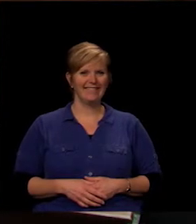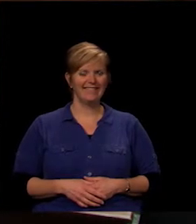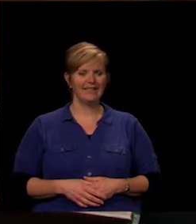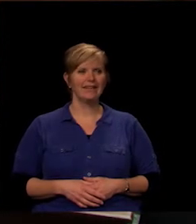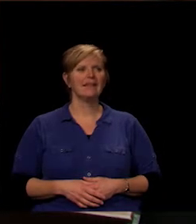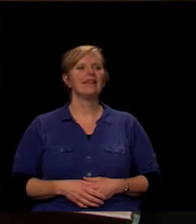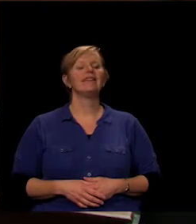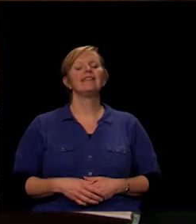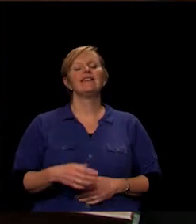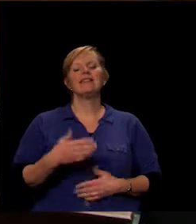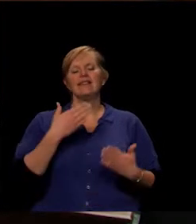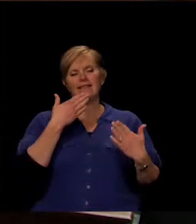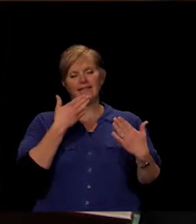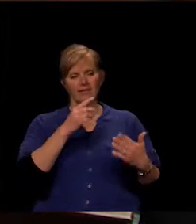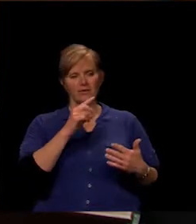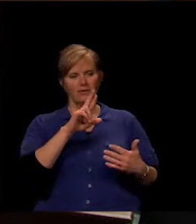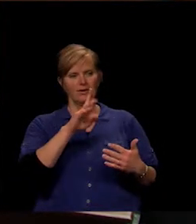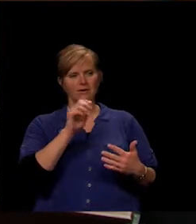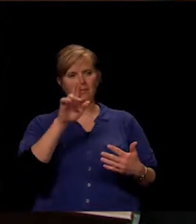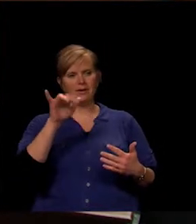Thank you, Dr. Barry. I appreciate that.